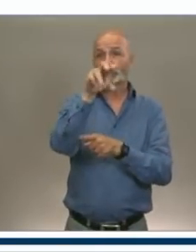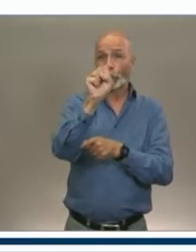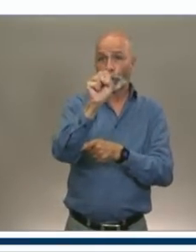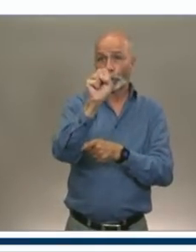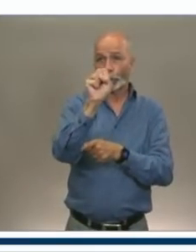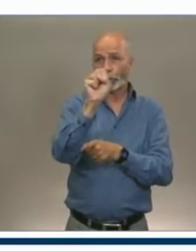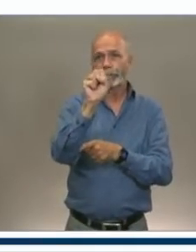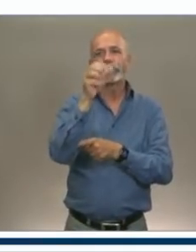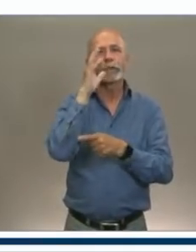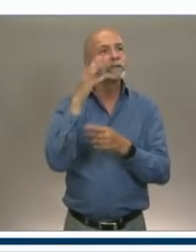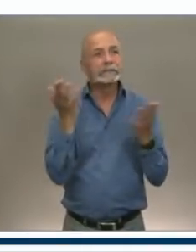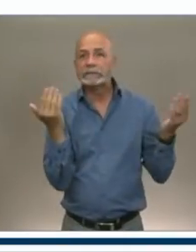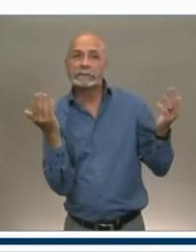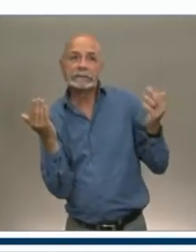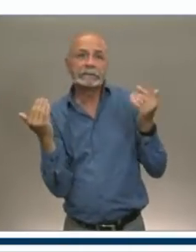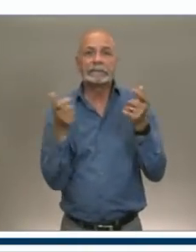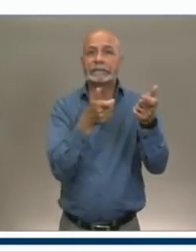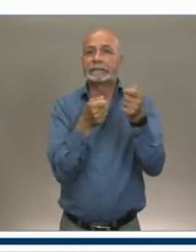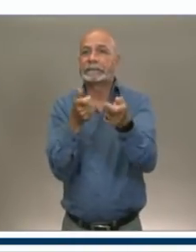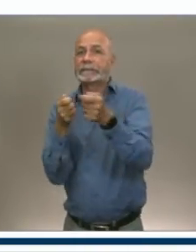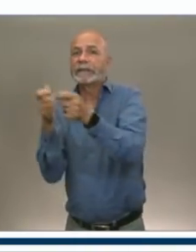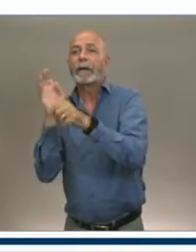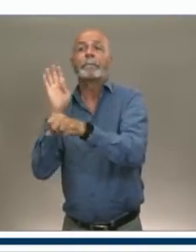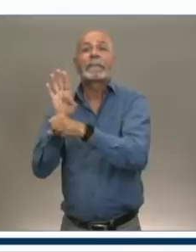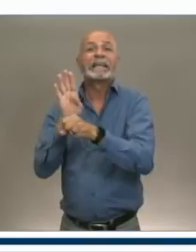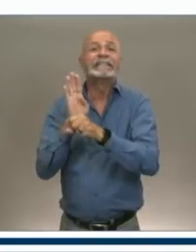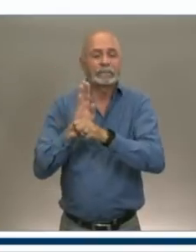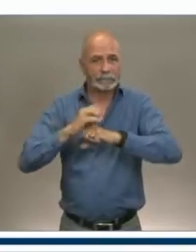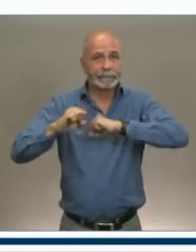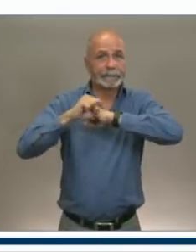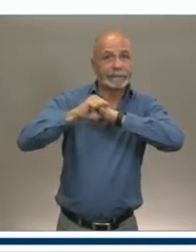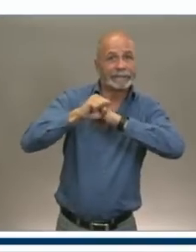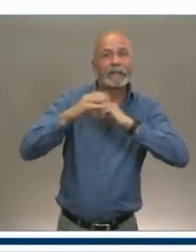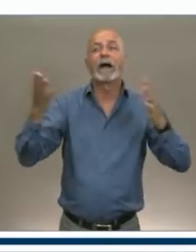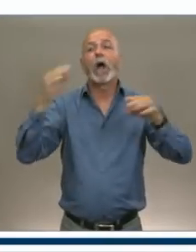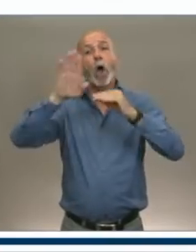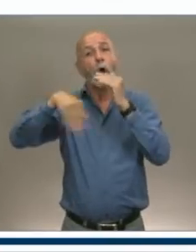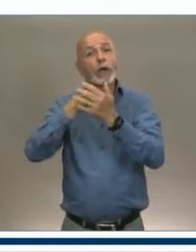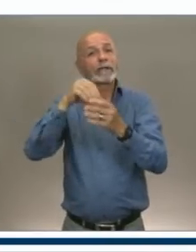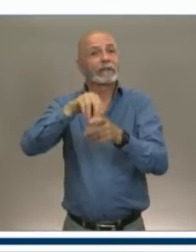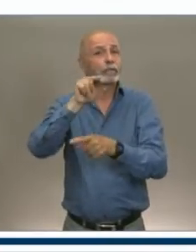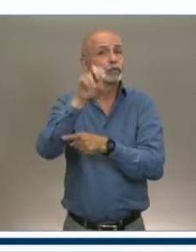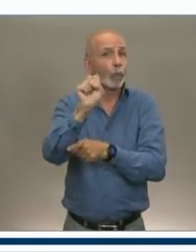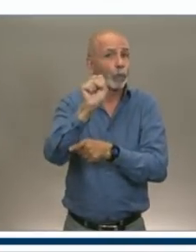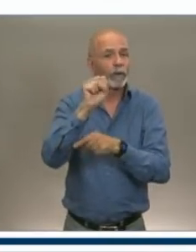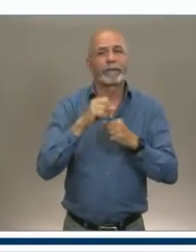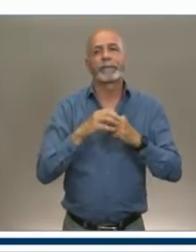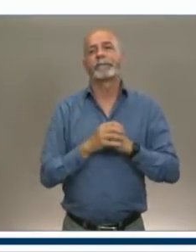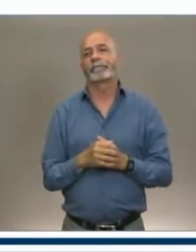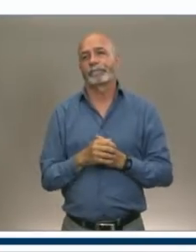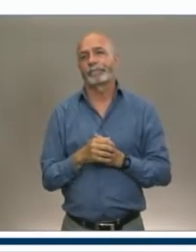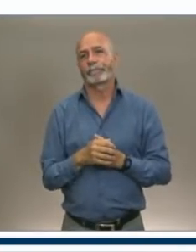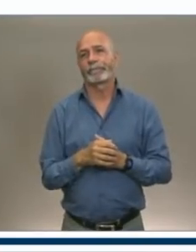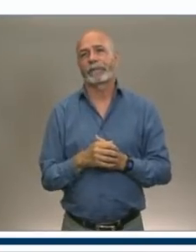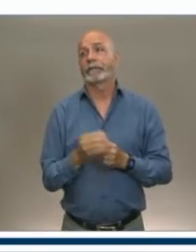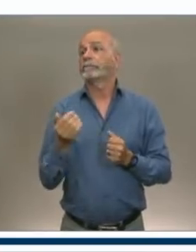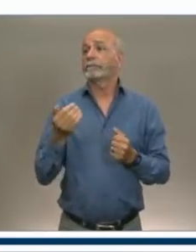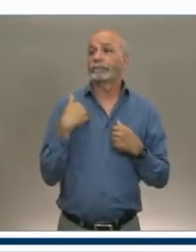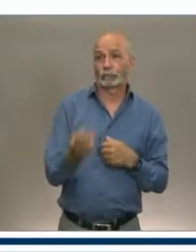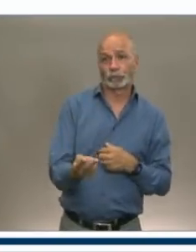to tourism operators and businesses across the province. There are currently two campaigns